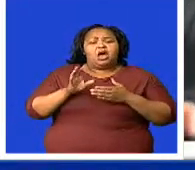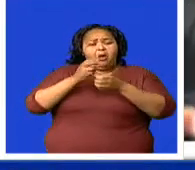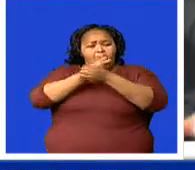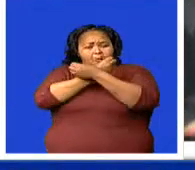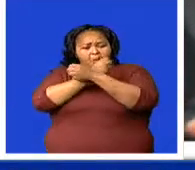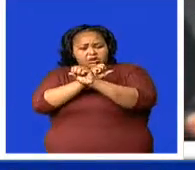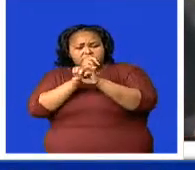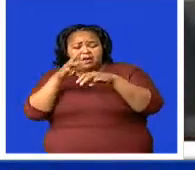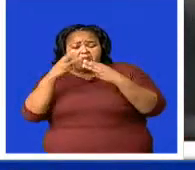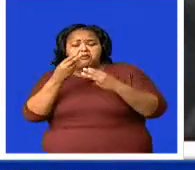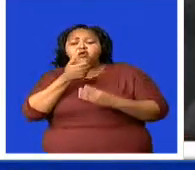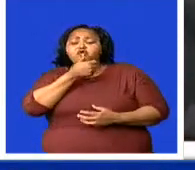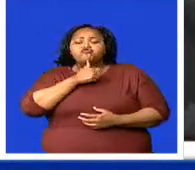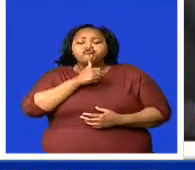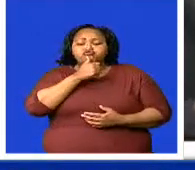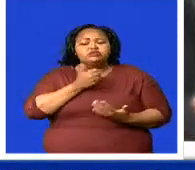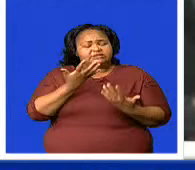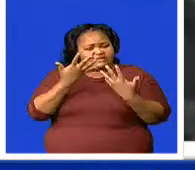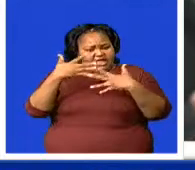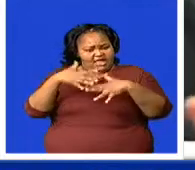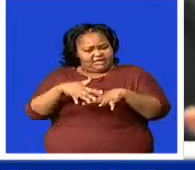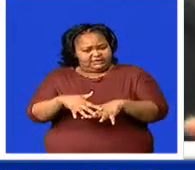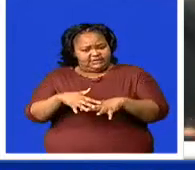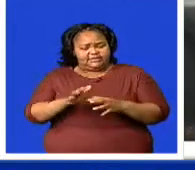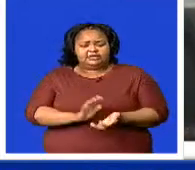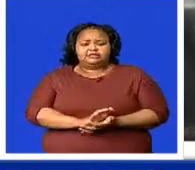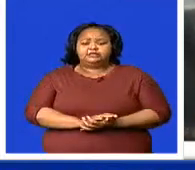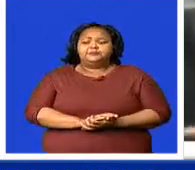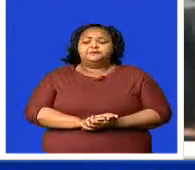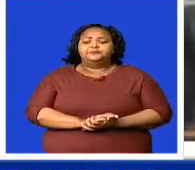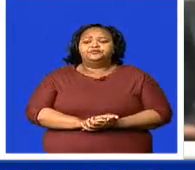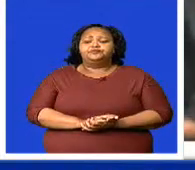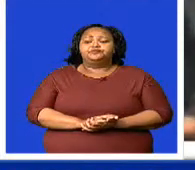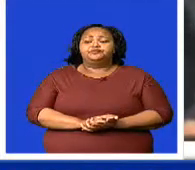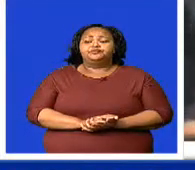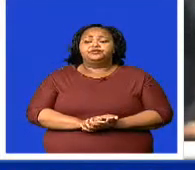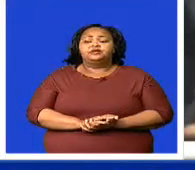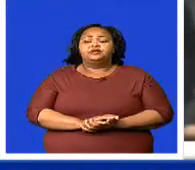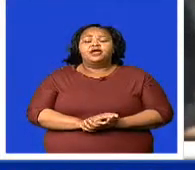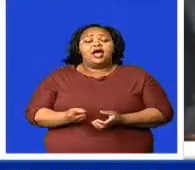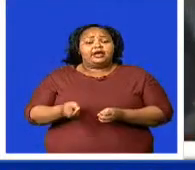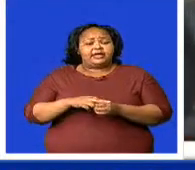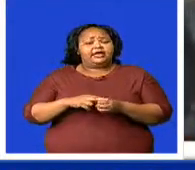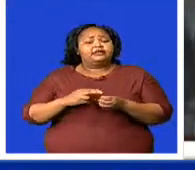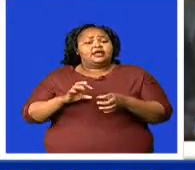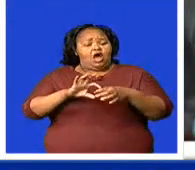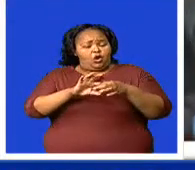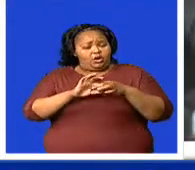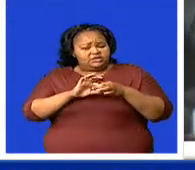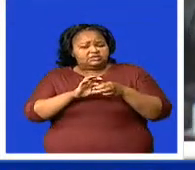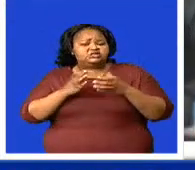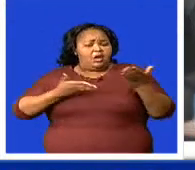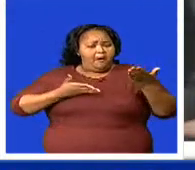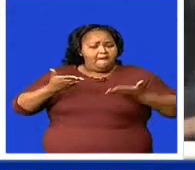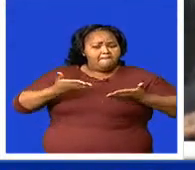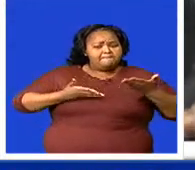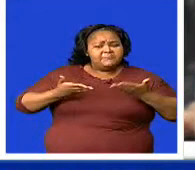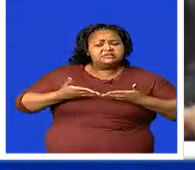to really make sure that end-users, organizations, and individuals, businesses,